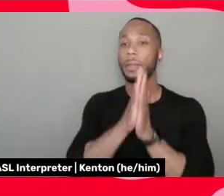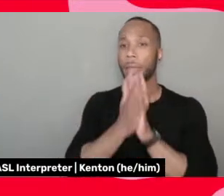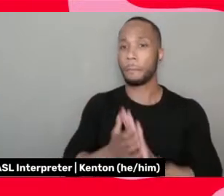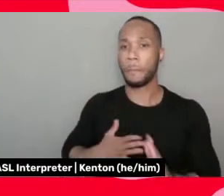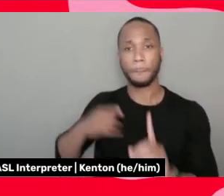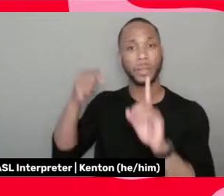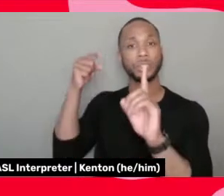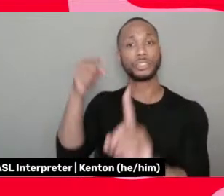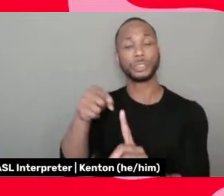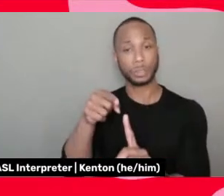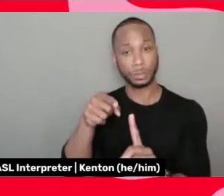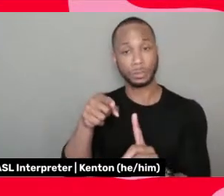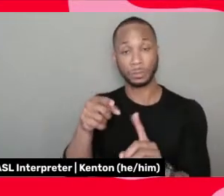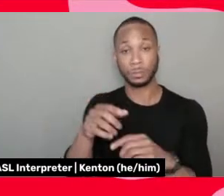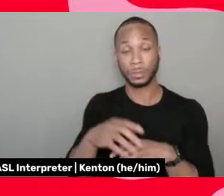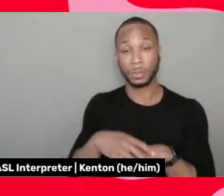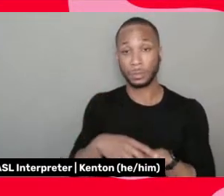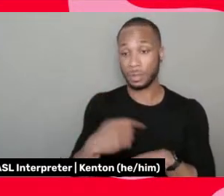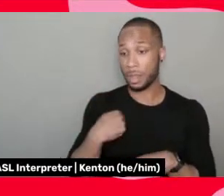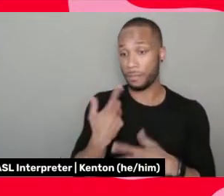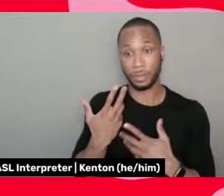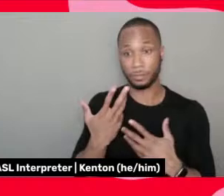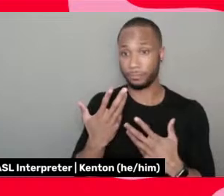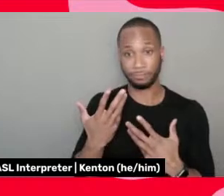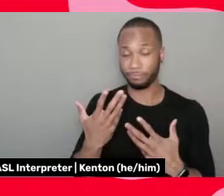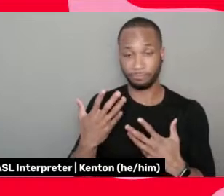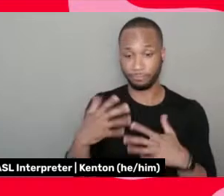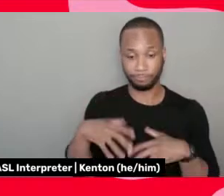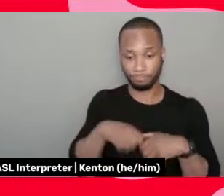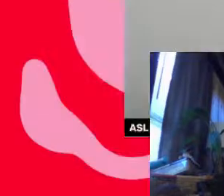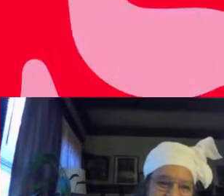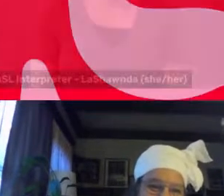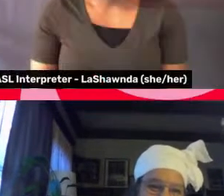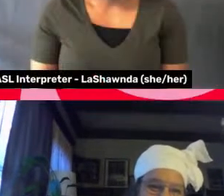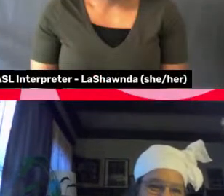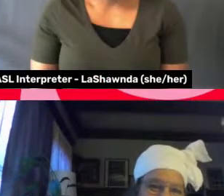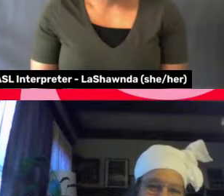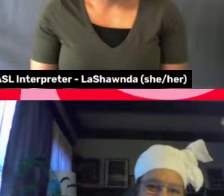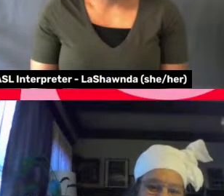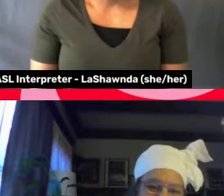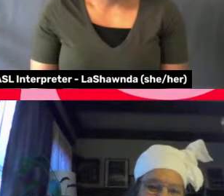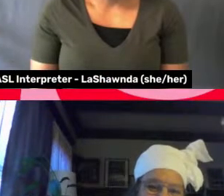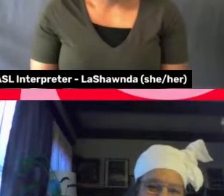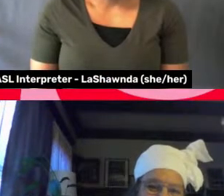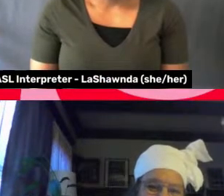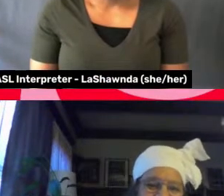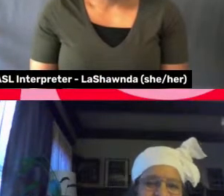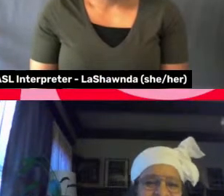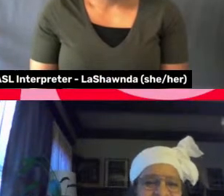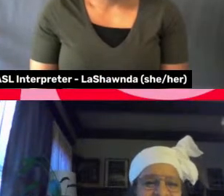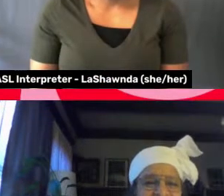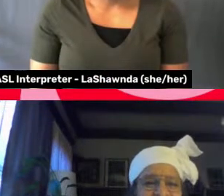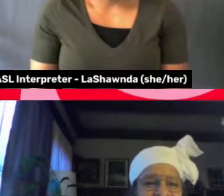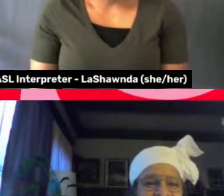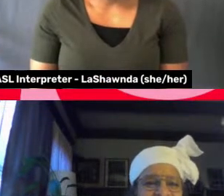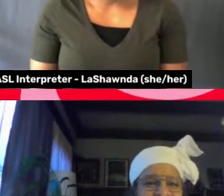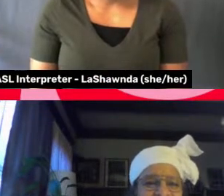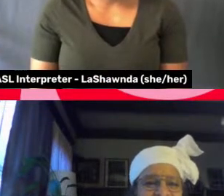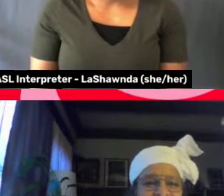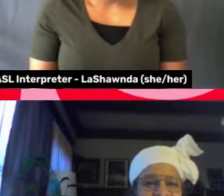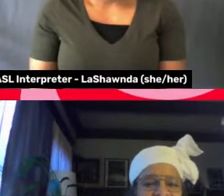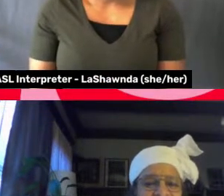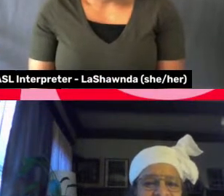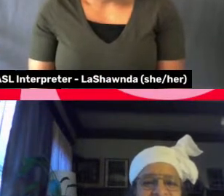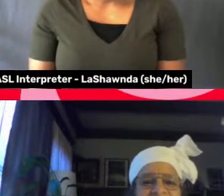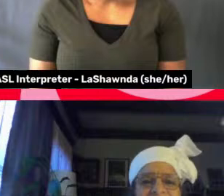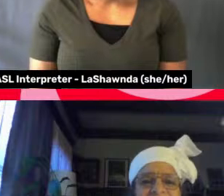And it's been, uh, I've been possessed by that mission. Um, and that's what helped me overcome. So I think part of the, the,